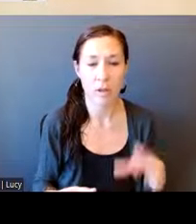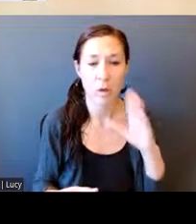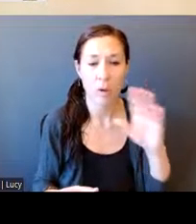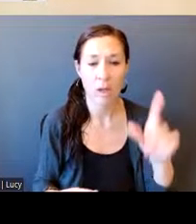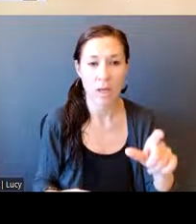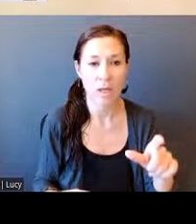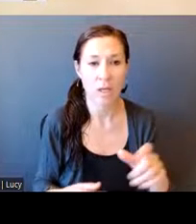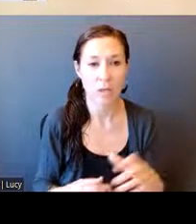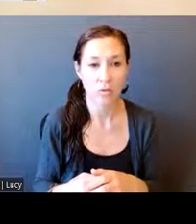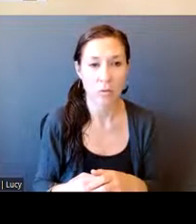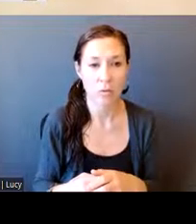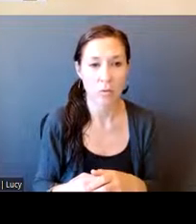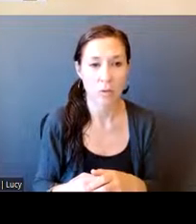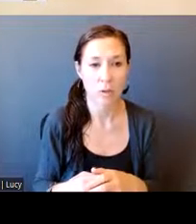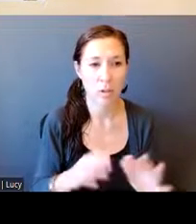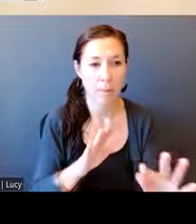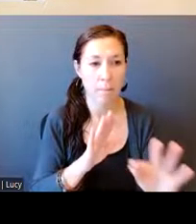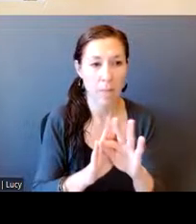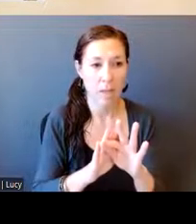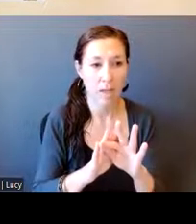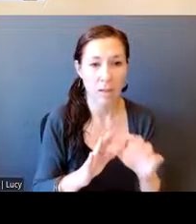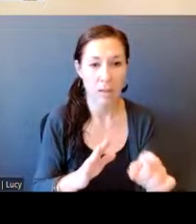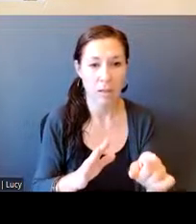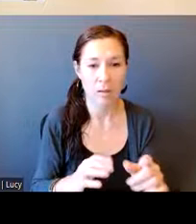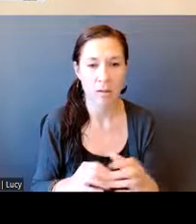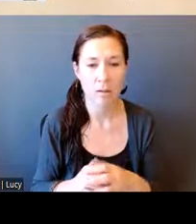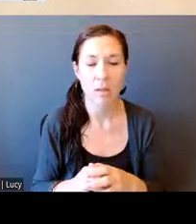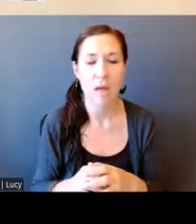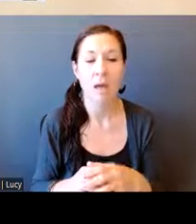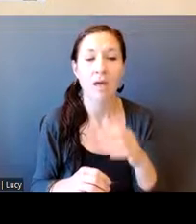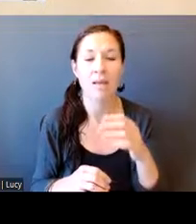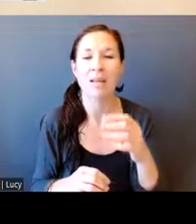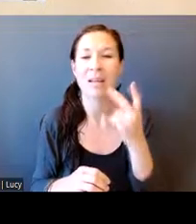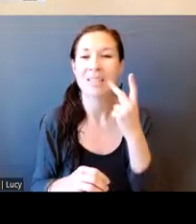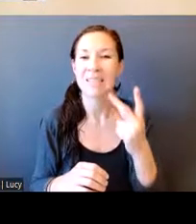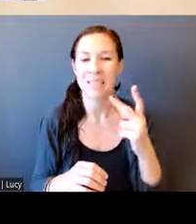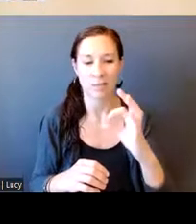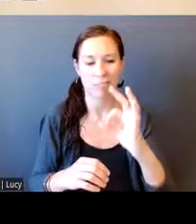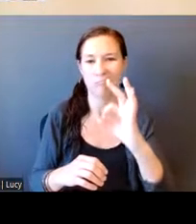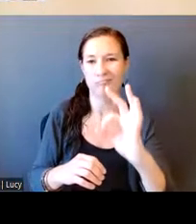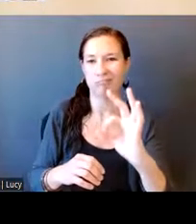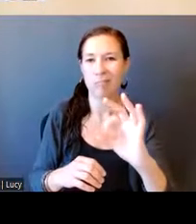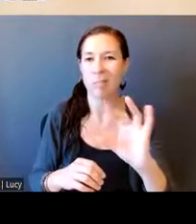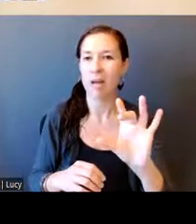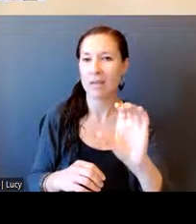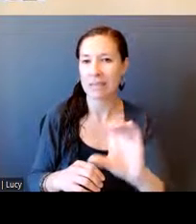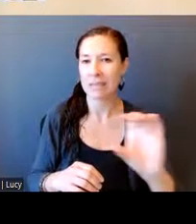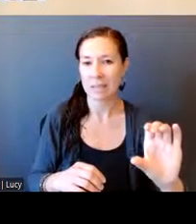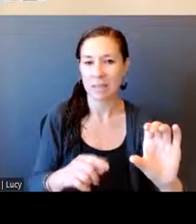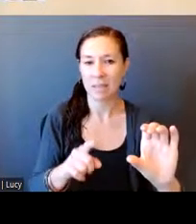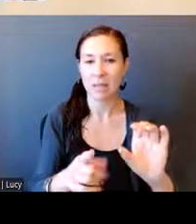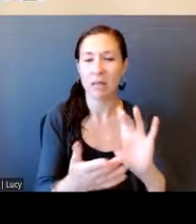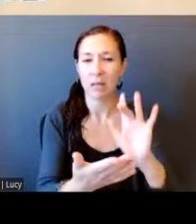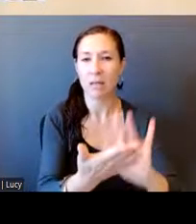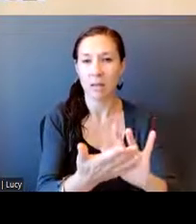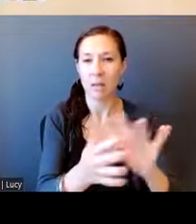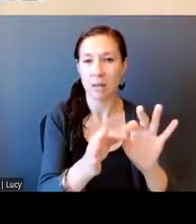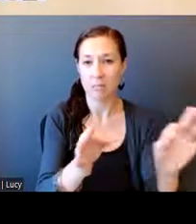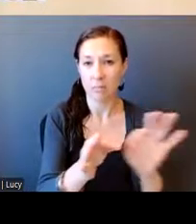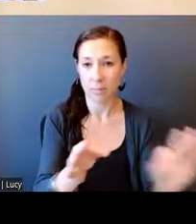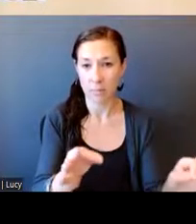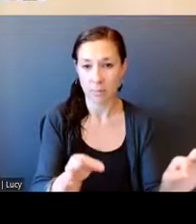can select the live transcript button on the toolbar at the bottom of your Zoom screen to see the captions appear.